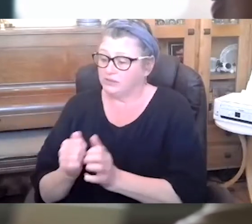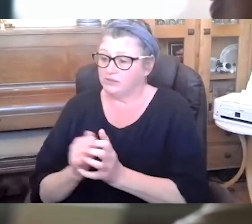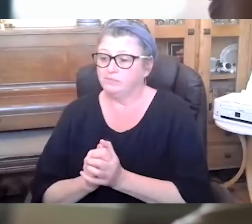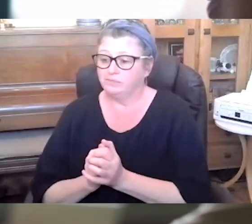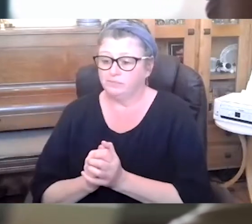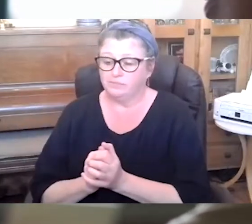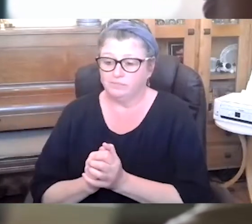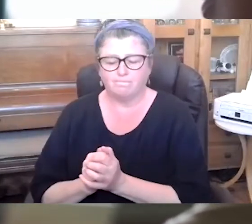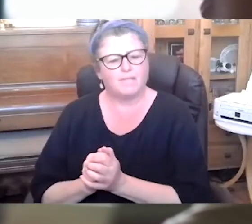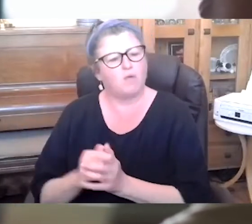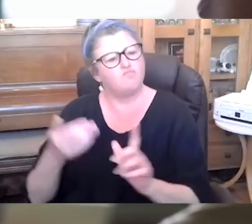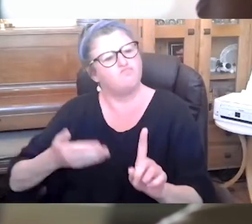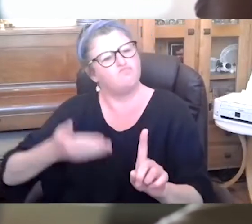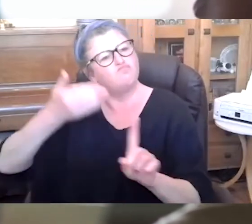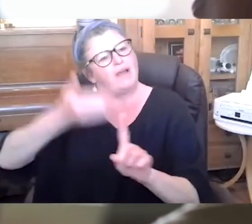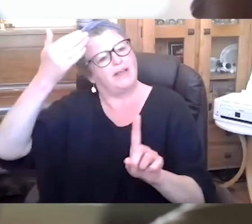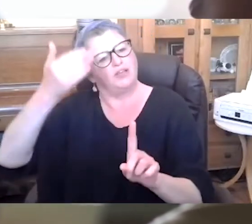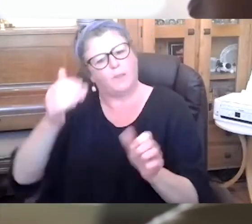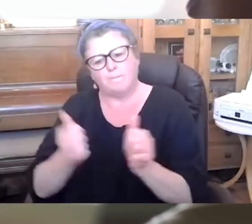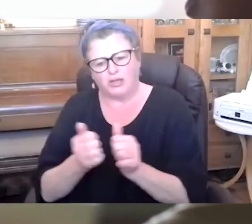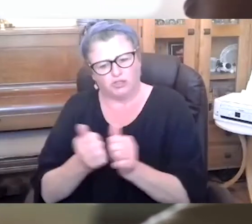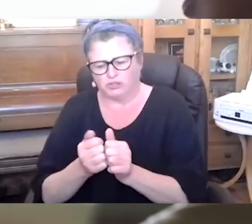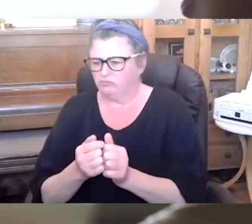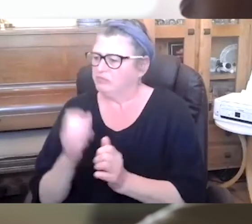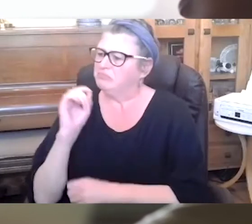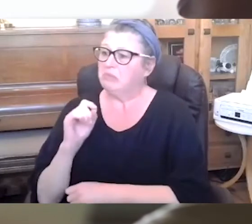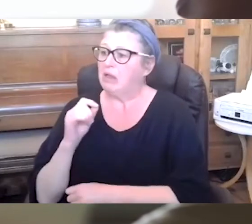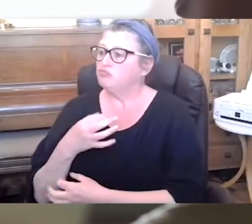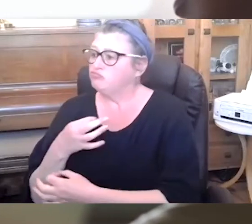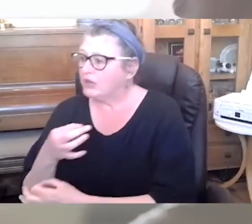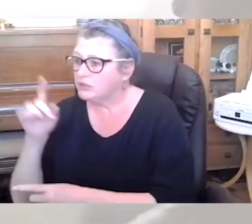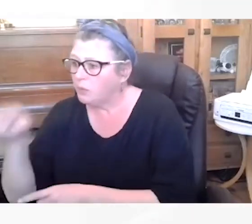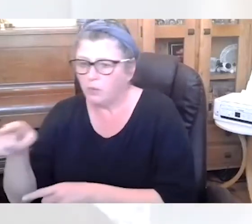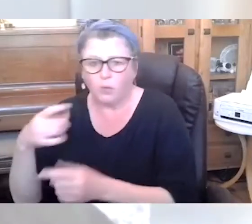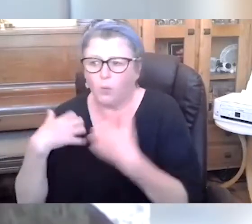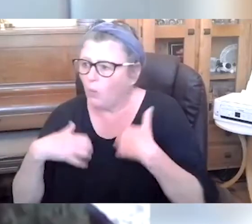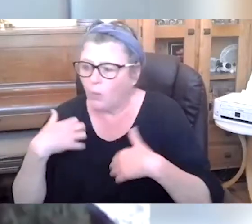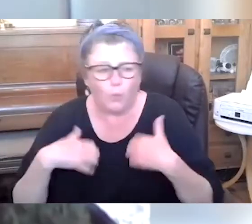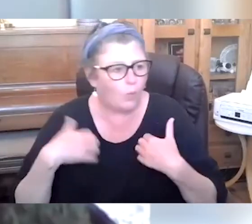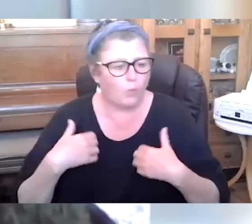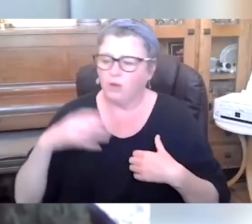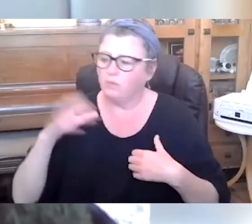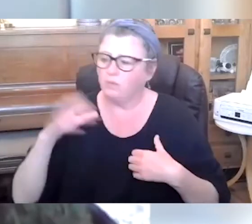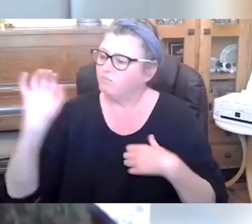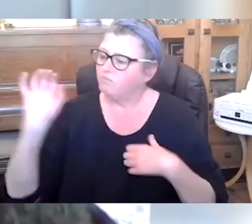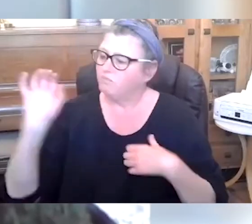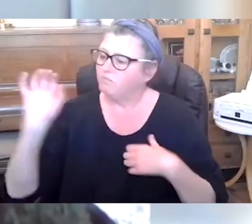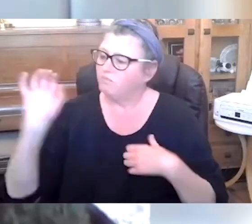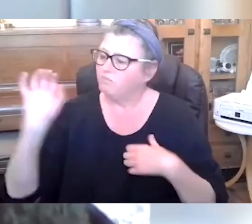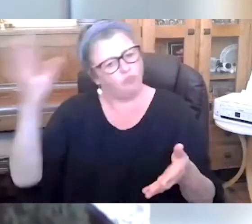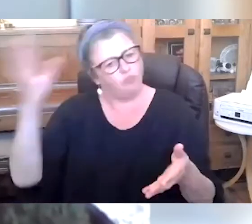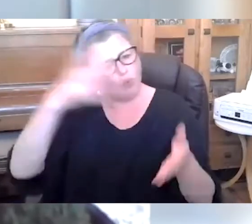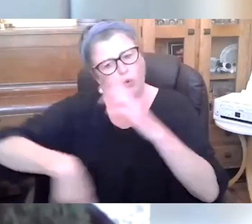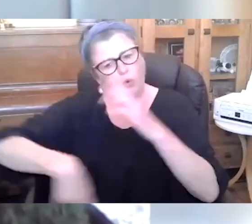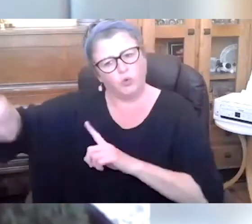Recognition partners are the attractions, venues and resources that are part of our UK-wide network where volunteers can